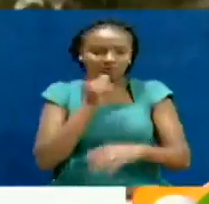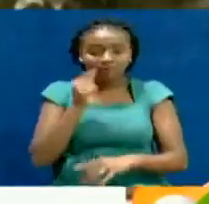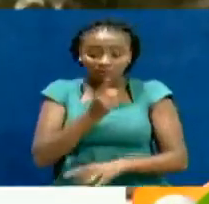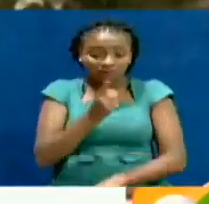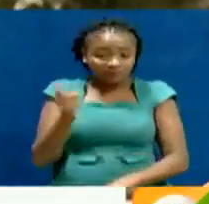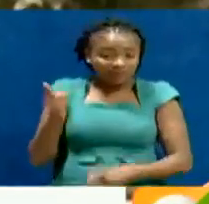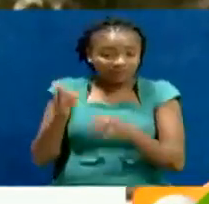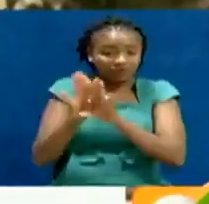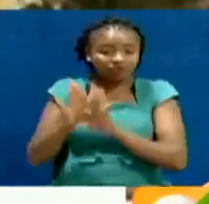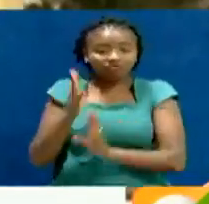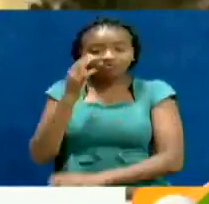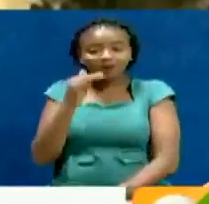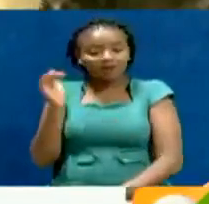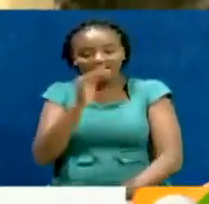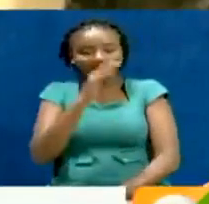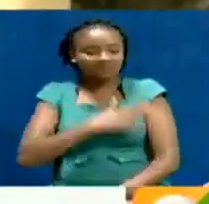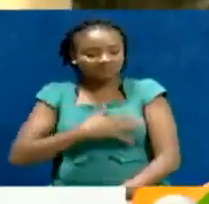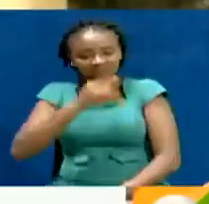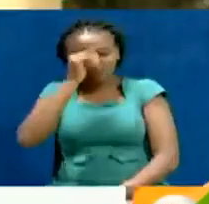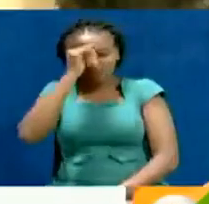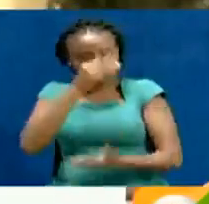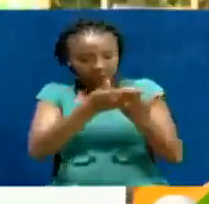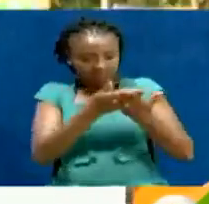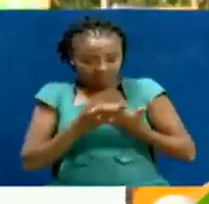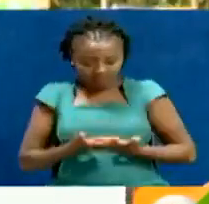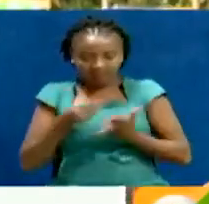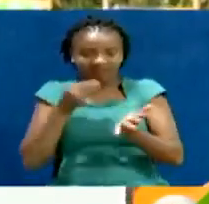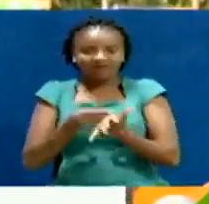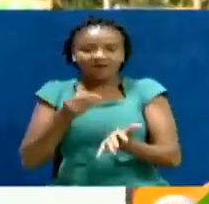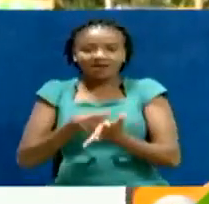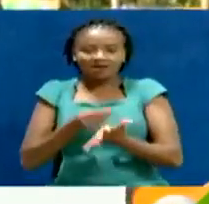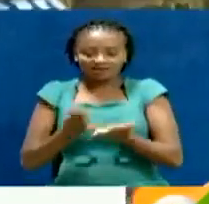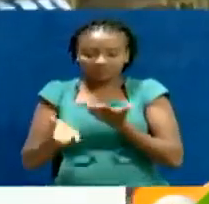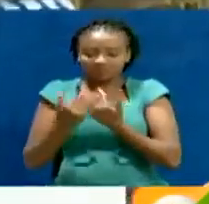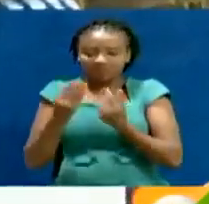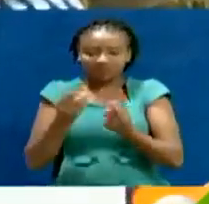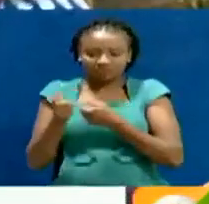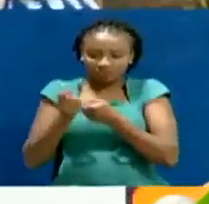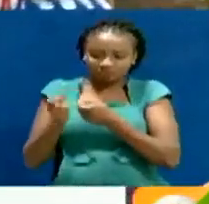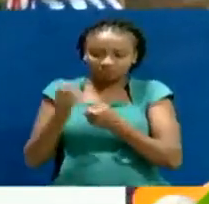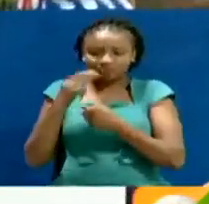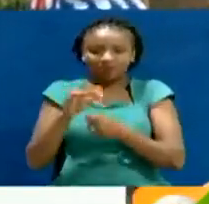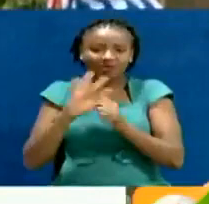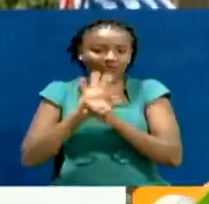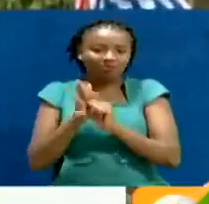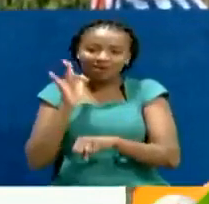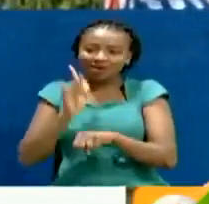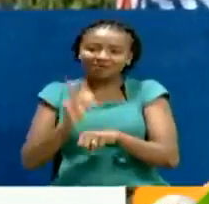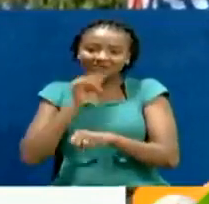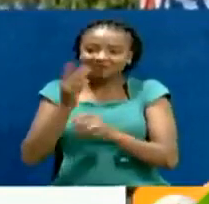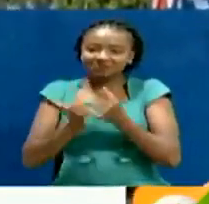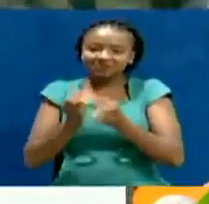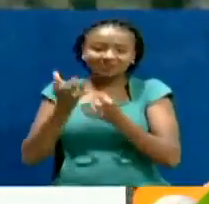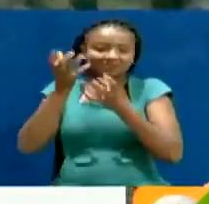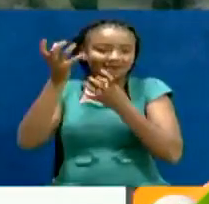Hotel owners in the region are now asking for prompt financial support from the government to diffuse the impact of COVID-19 pandemic on operations.